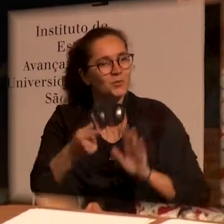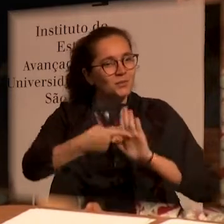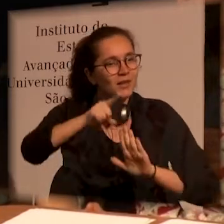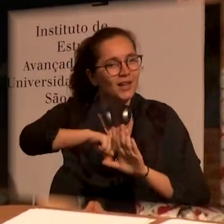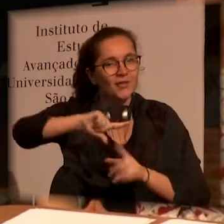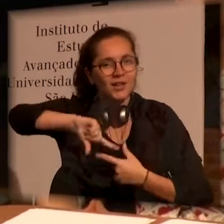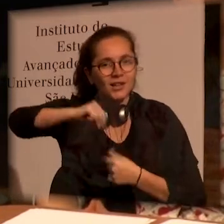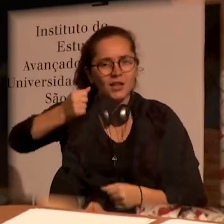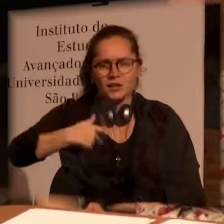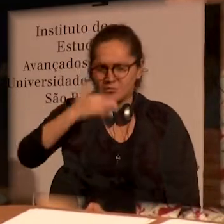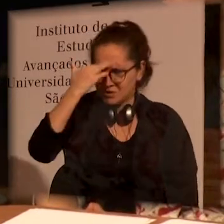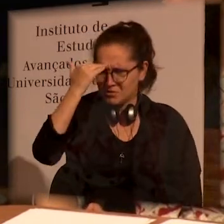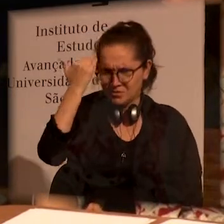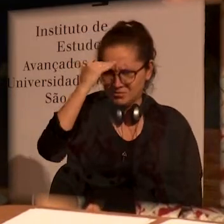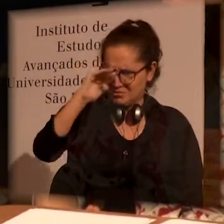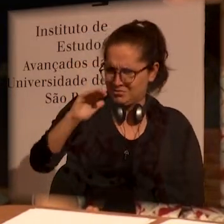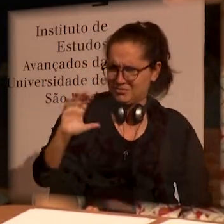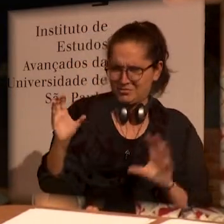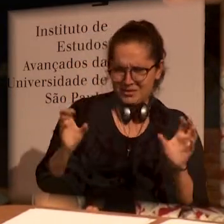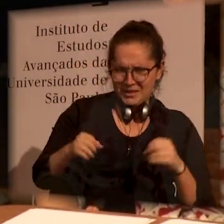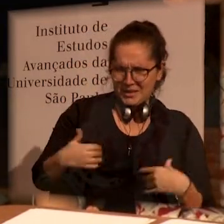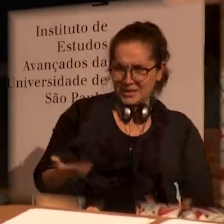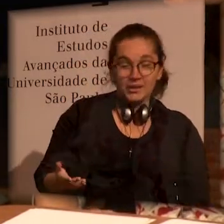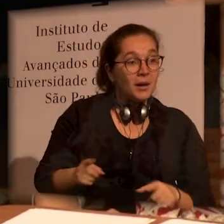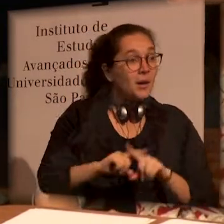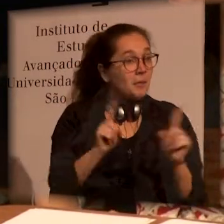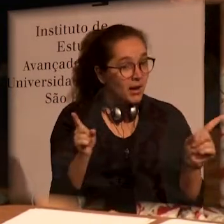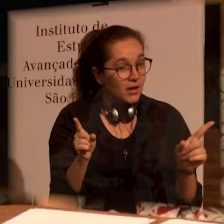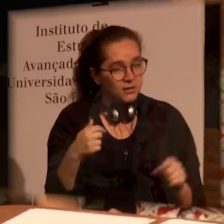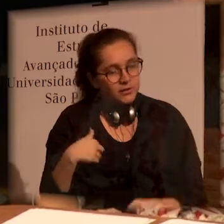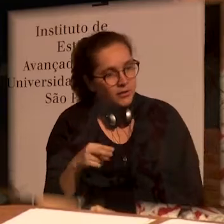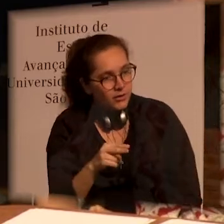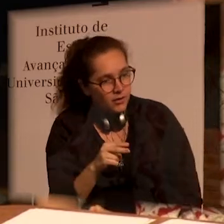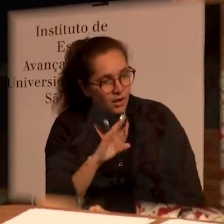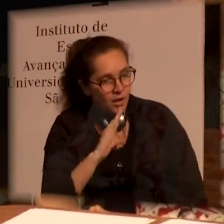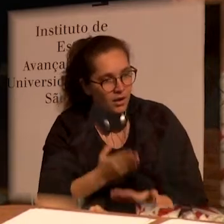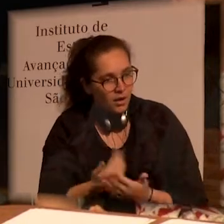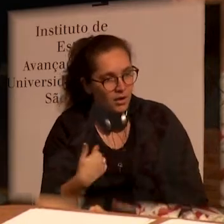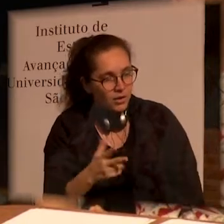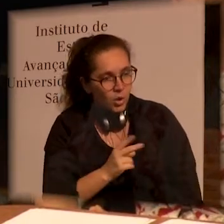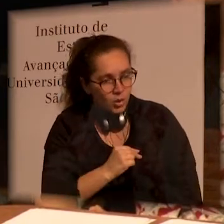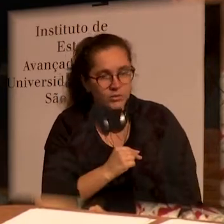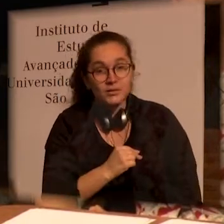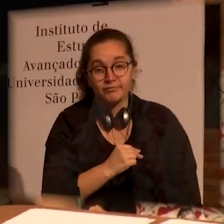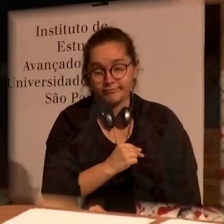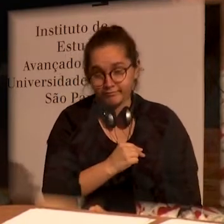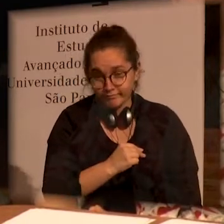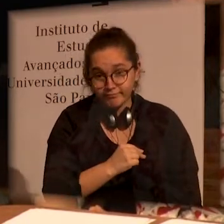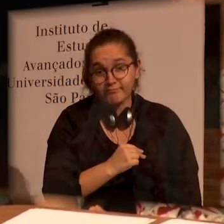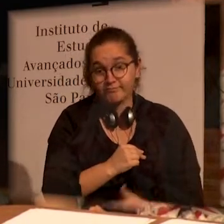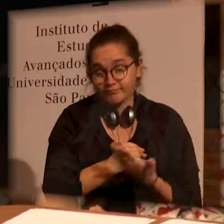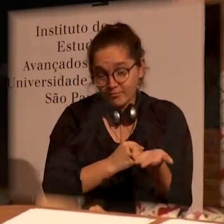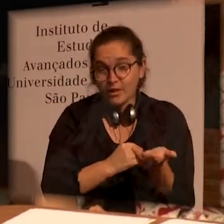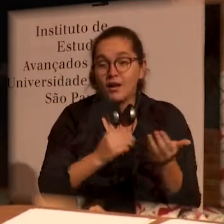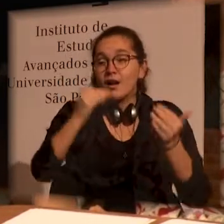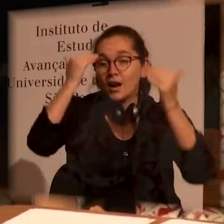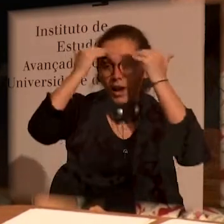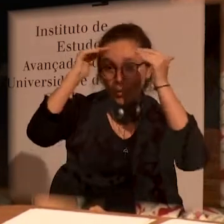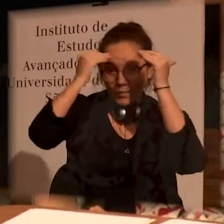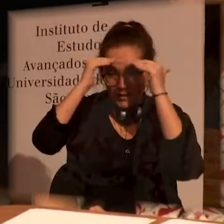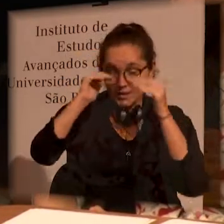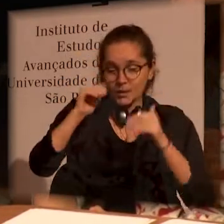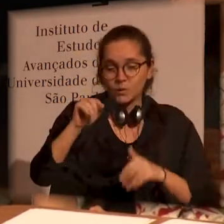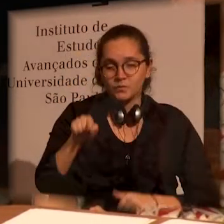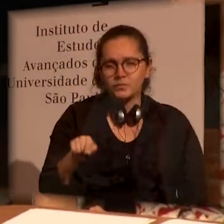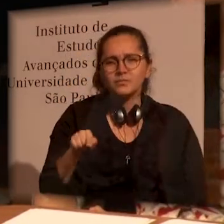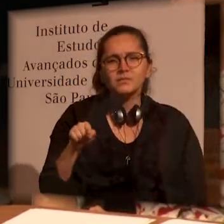DNA, and nobody understands anything. But everyone would like to resolve this issue. So